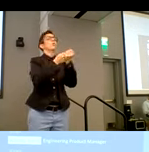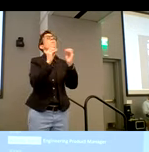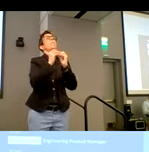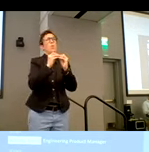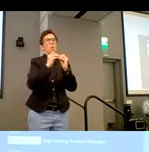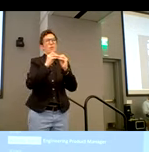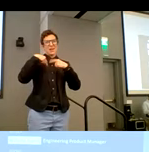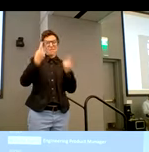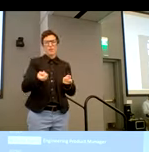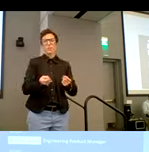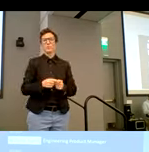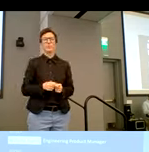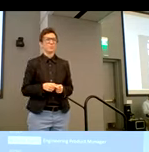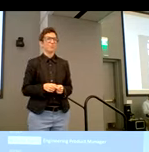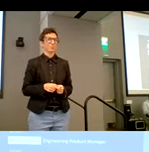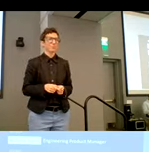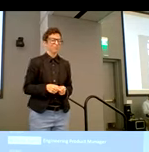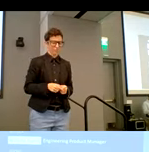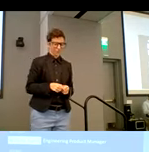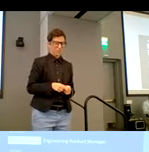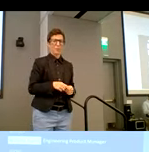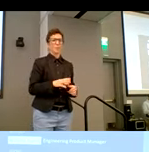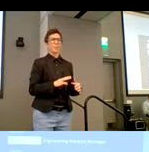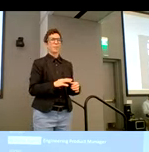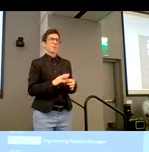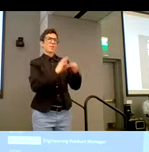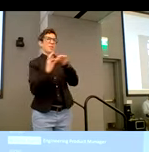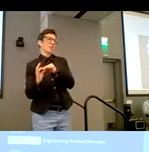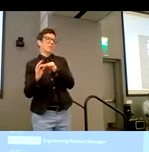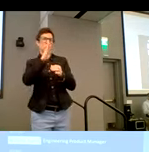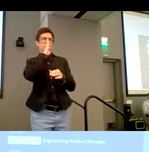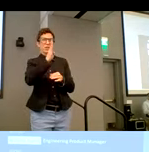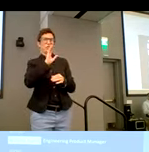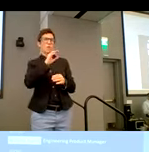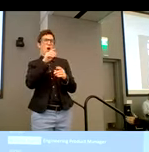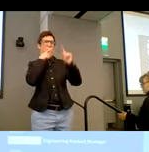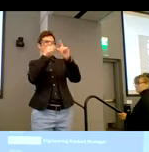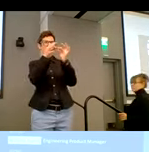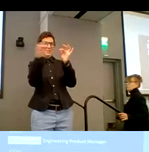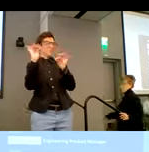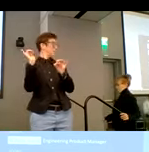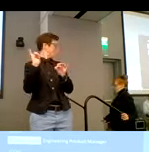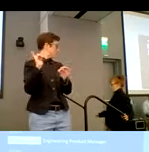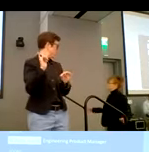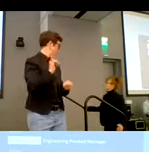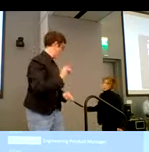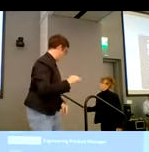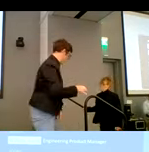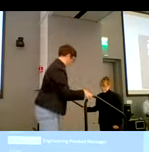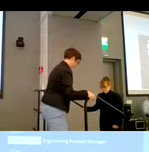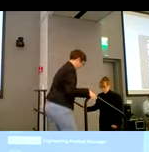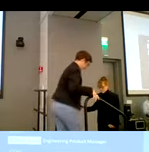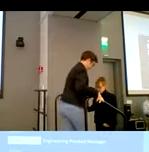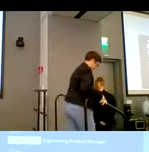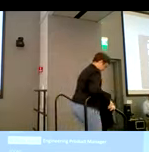before. And I also think it ties directly into Microsoft's mission statement, which is to help every